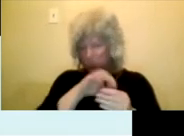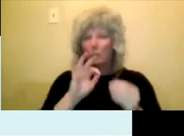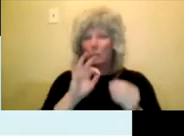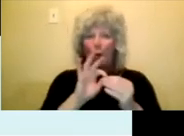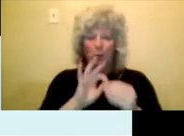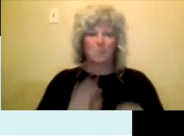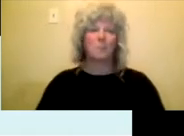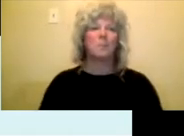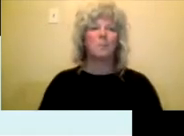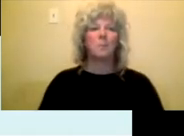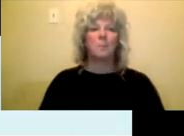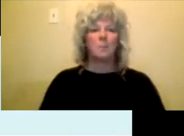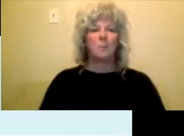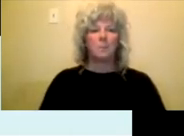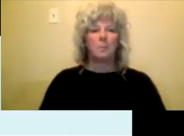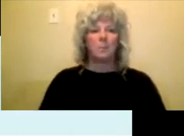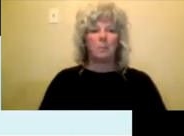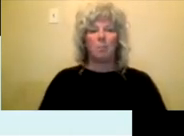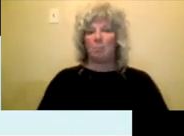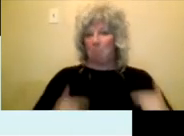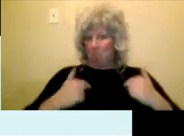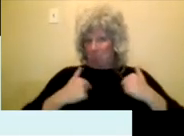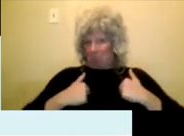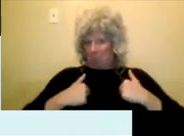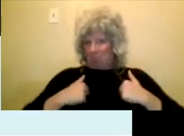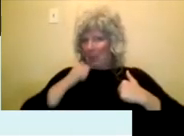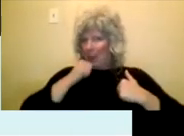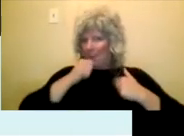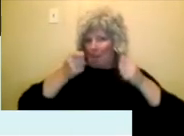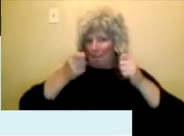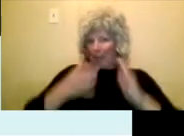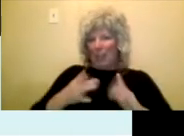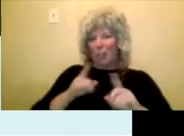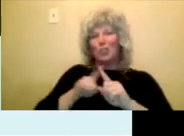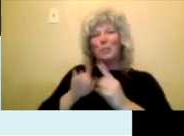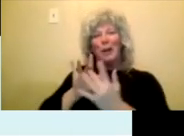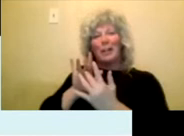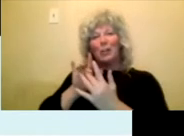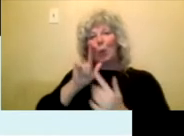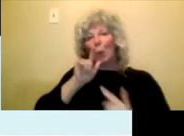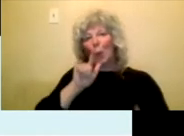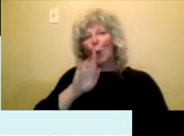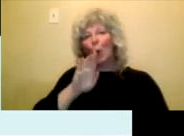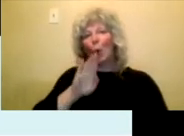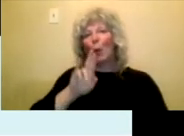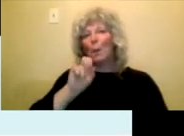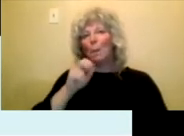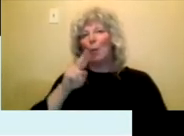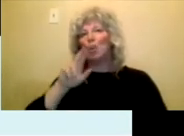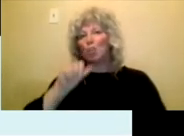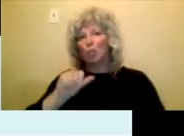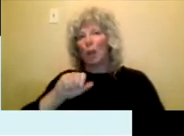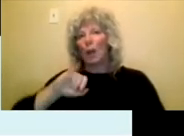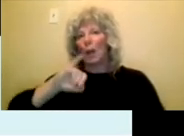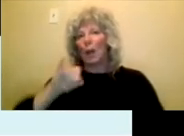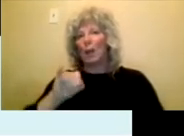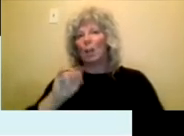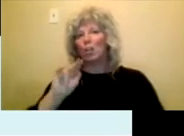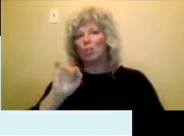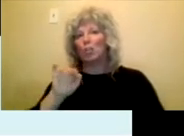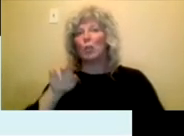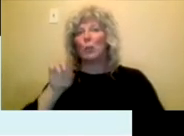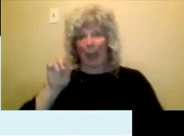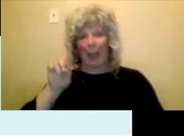So I don't manage this program, but Boucher-Junaid does, and I believe she's on this Zoom